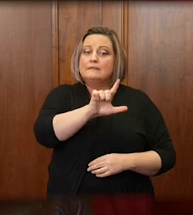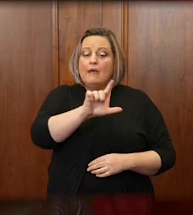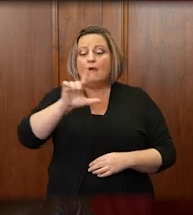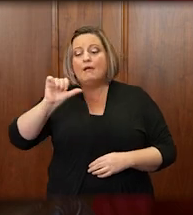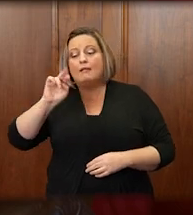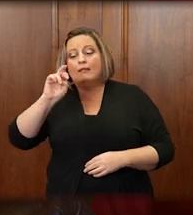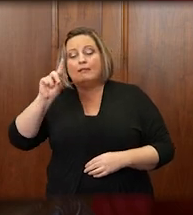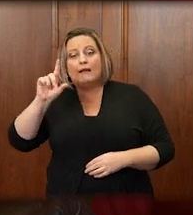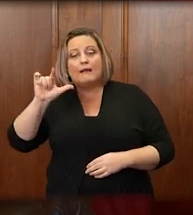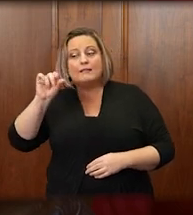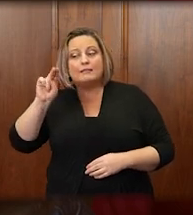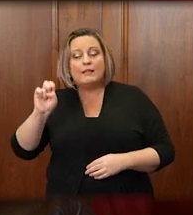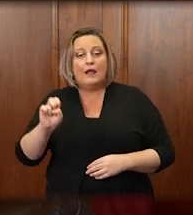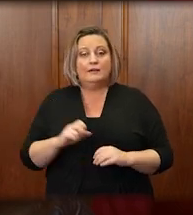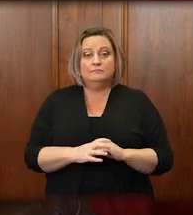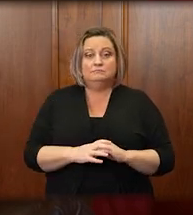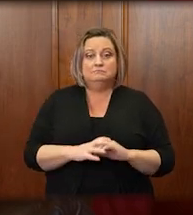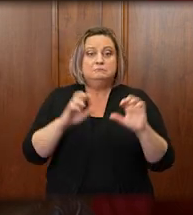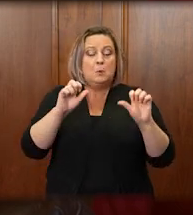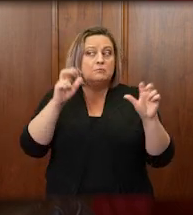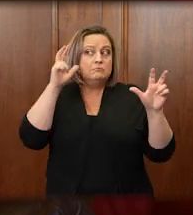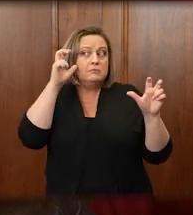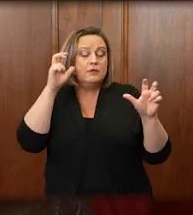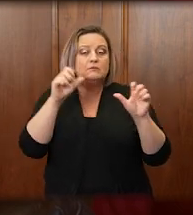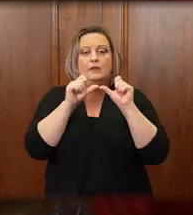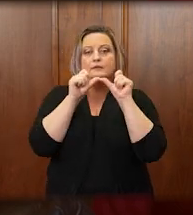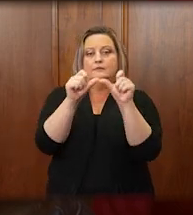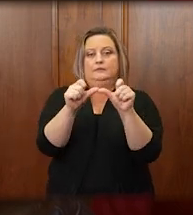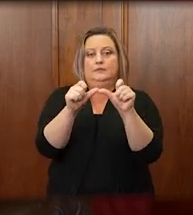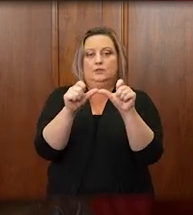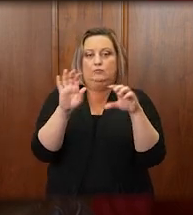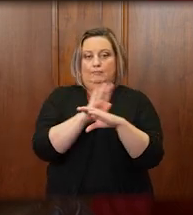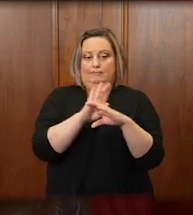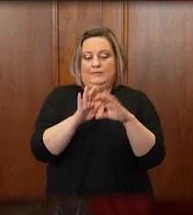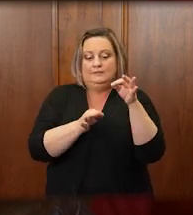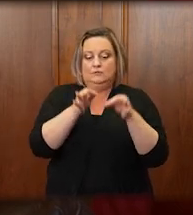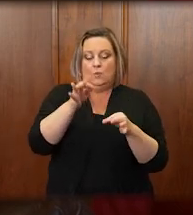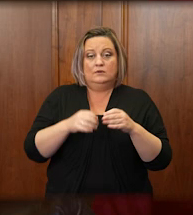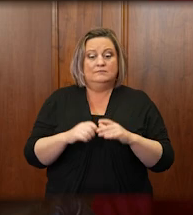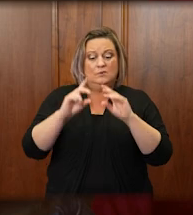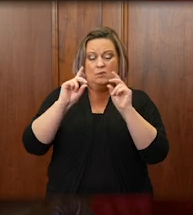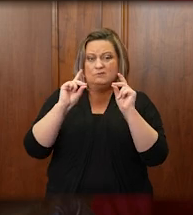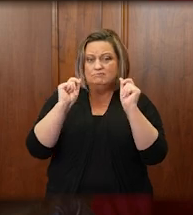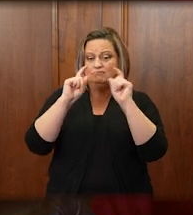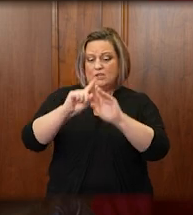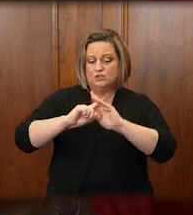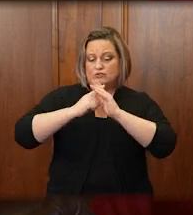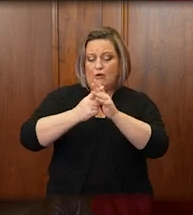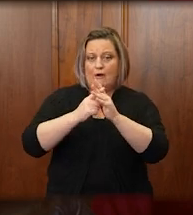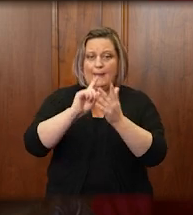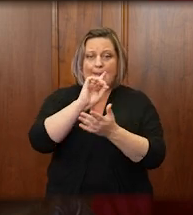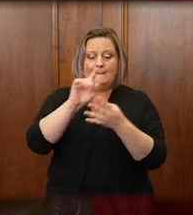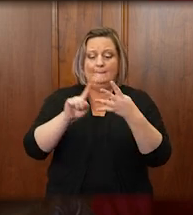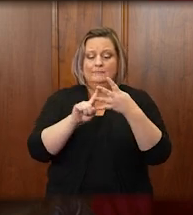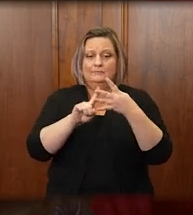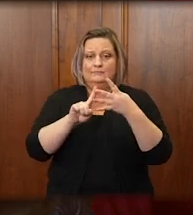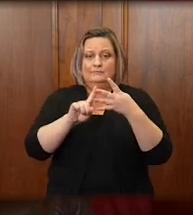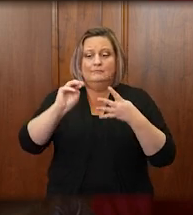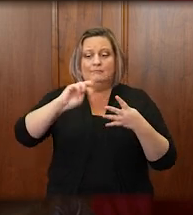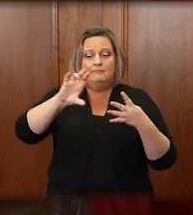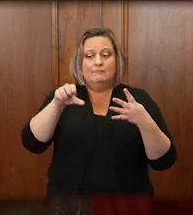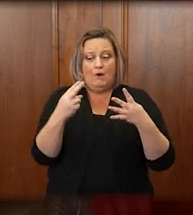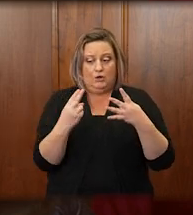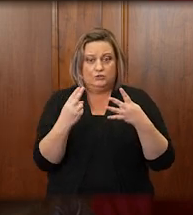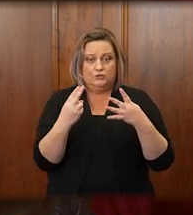they could be heard and the business of the courts could continue. This started immediately in mid-March as the virus spread into our state.